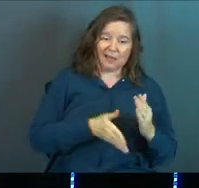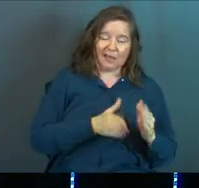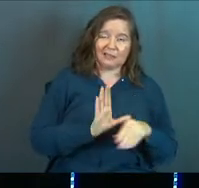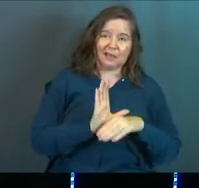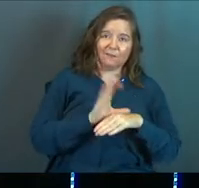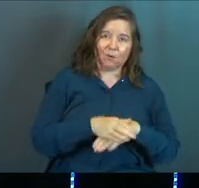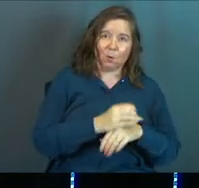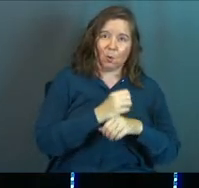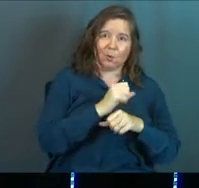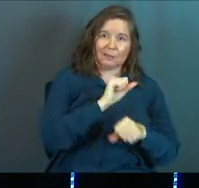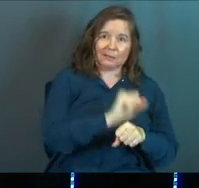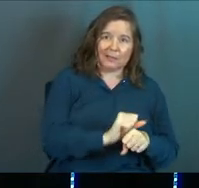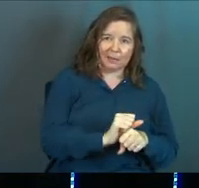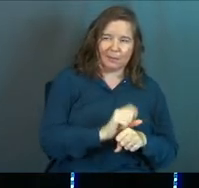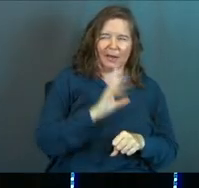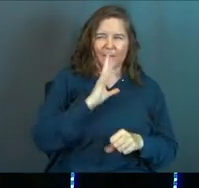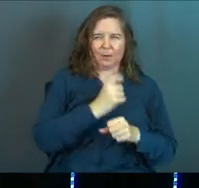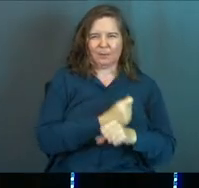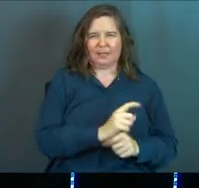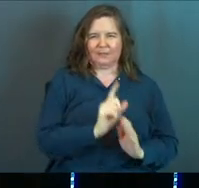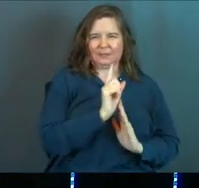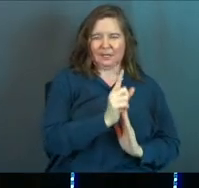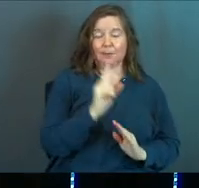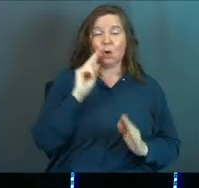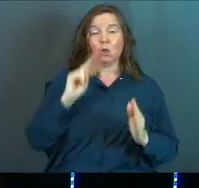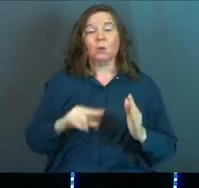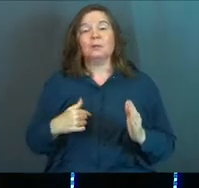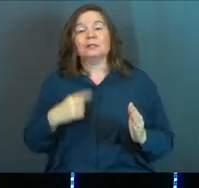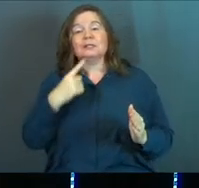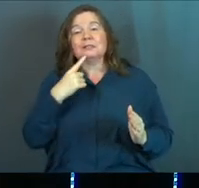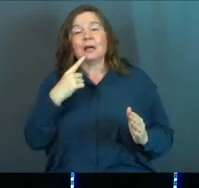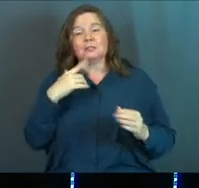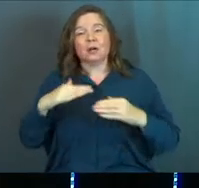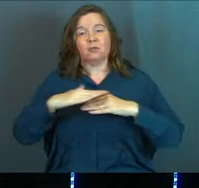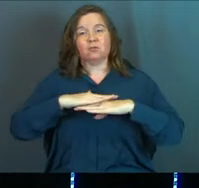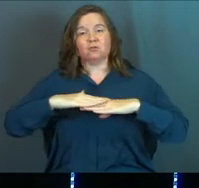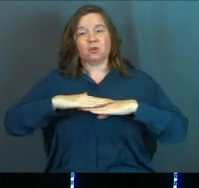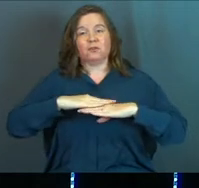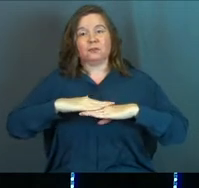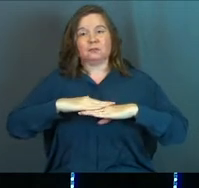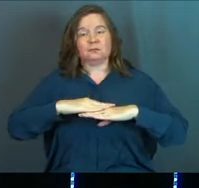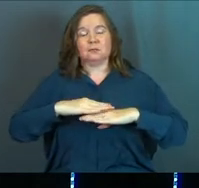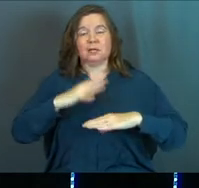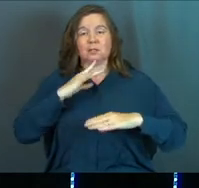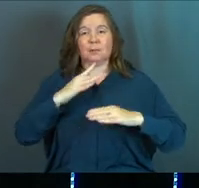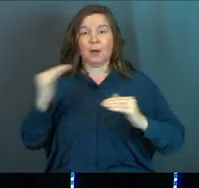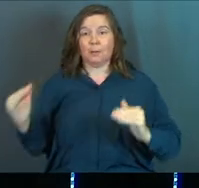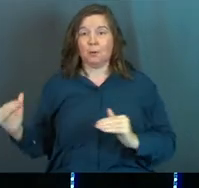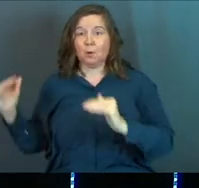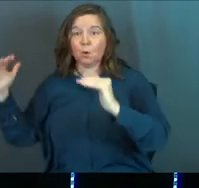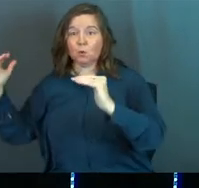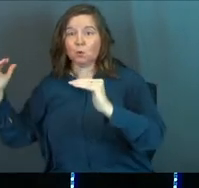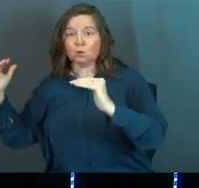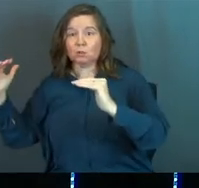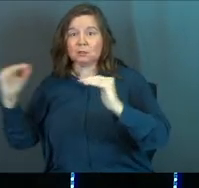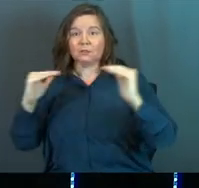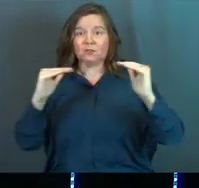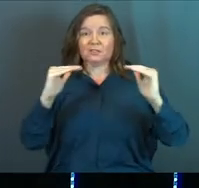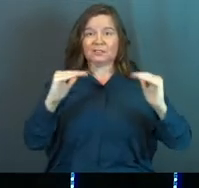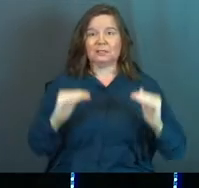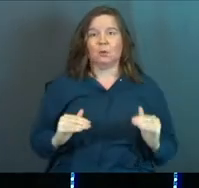talk about slavery in just a second, but look at what this thing is saying on the surface. It's talking about promotions versus